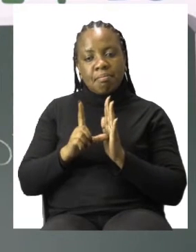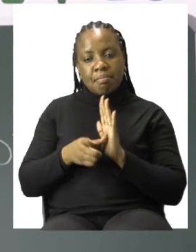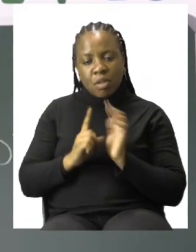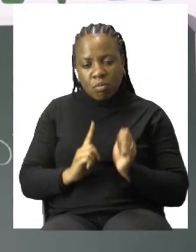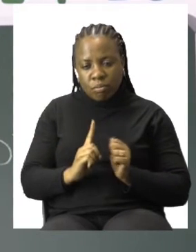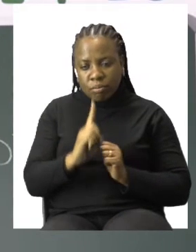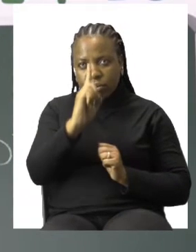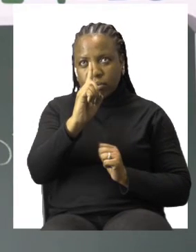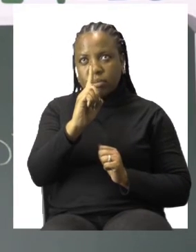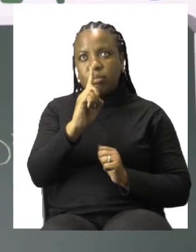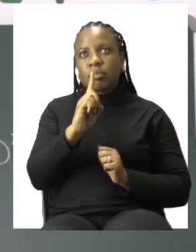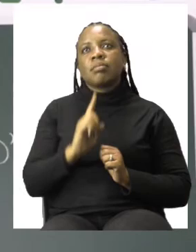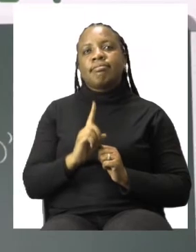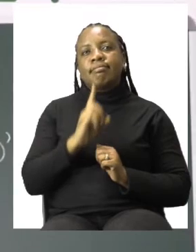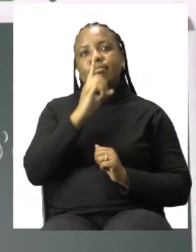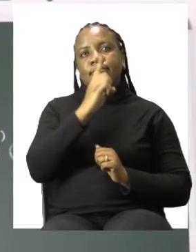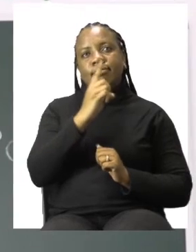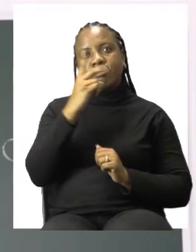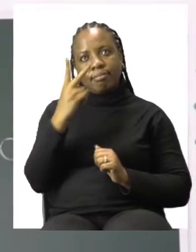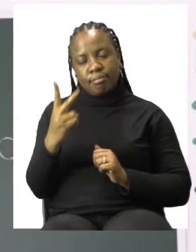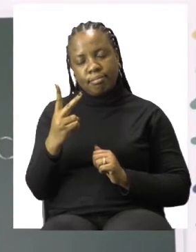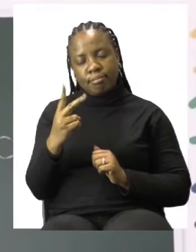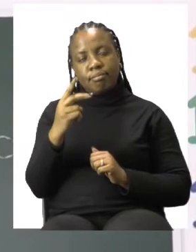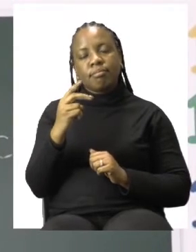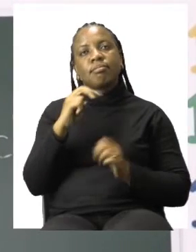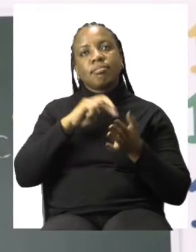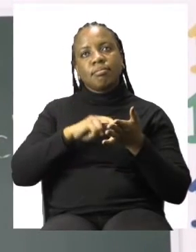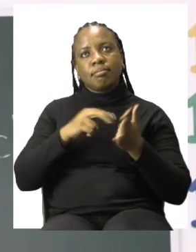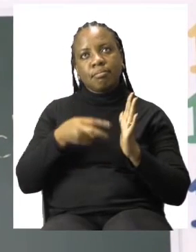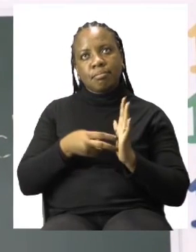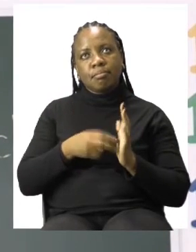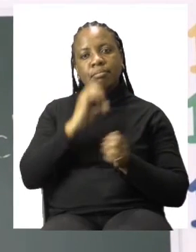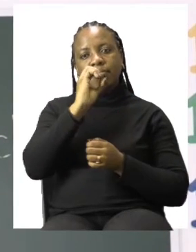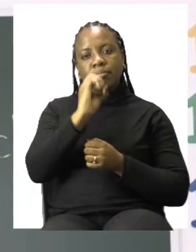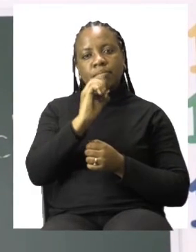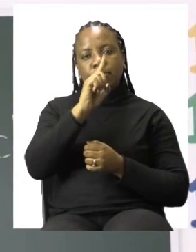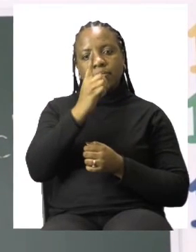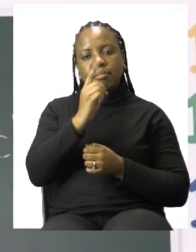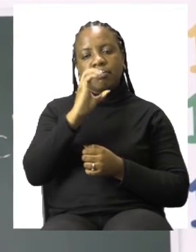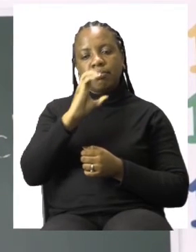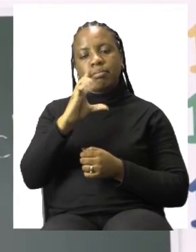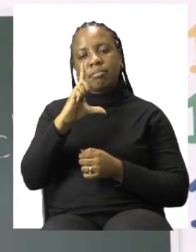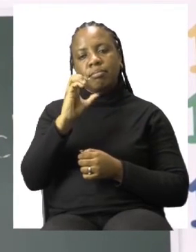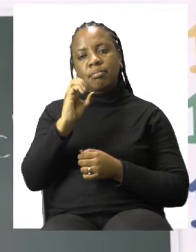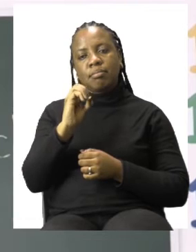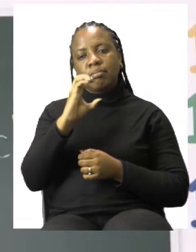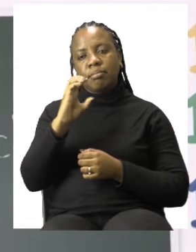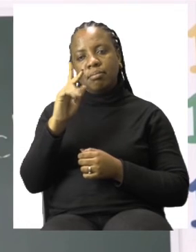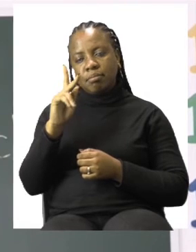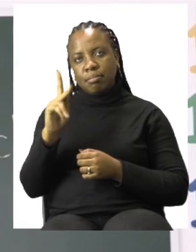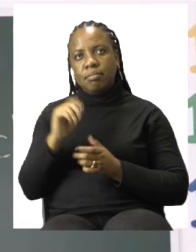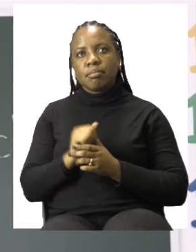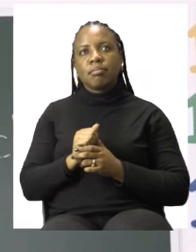have o'clock. The first one you can see in your book is 2 o'clock. So we have to move